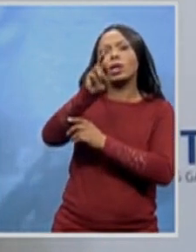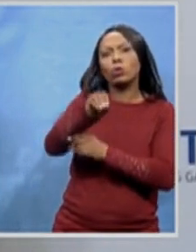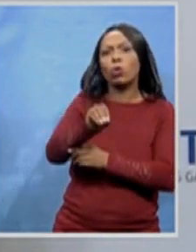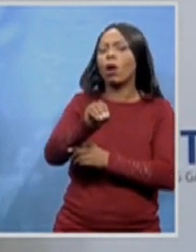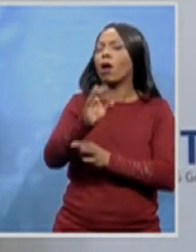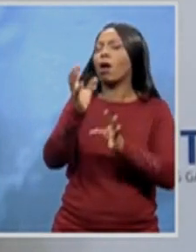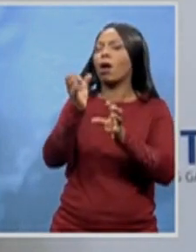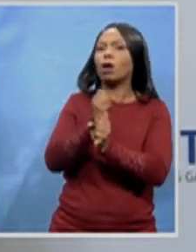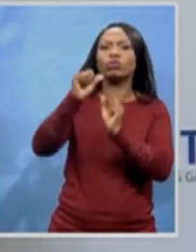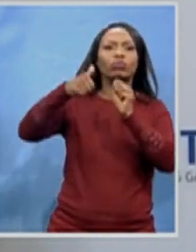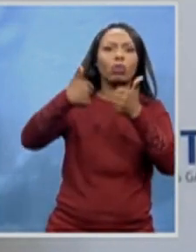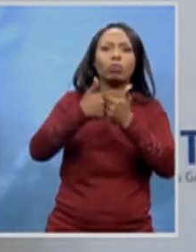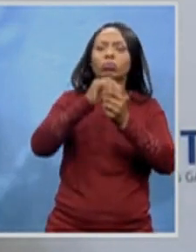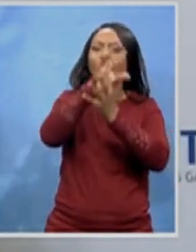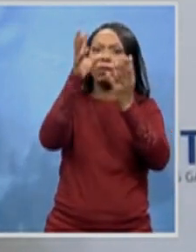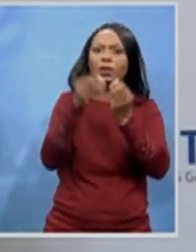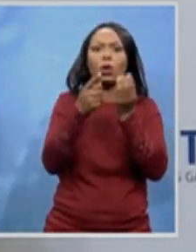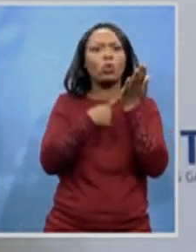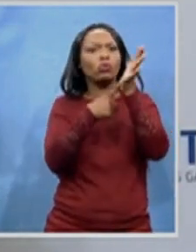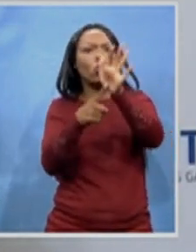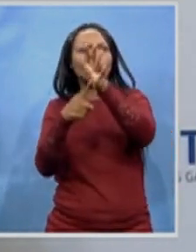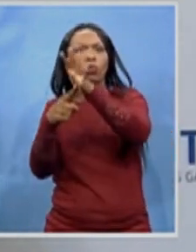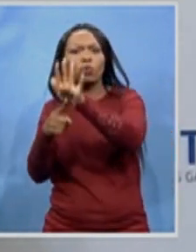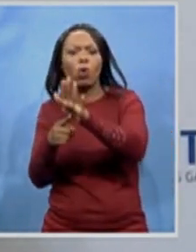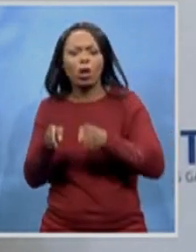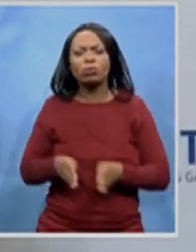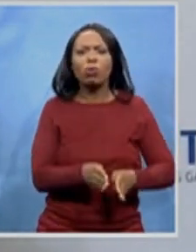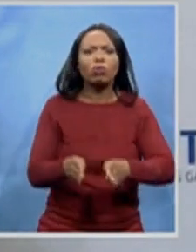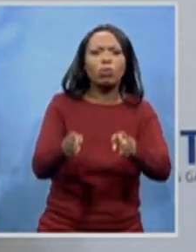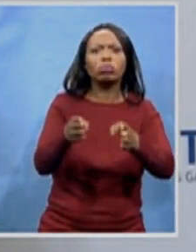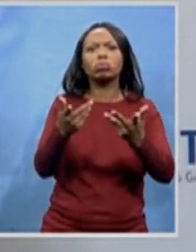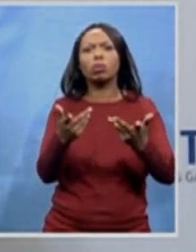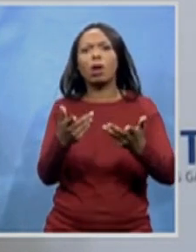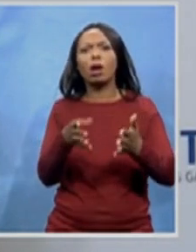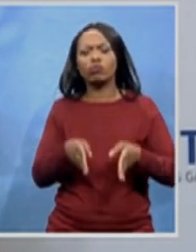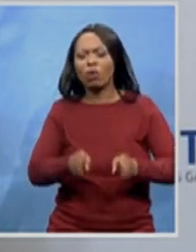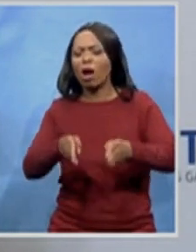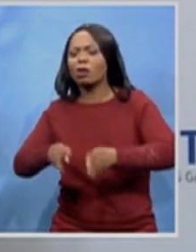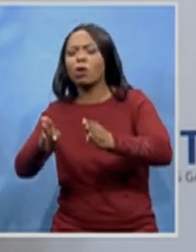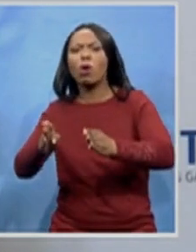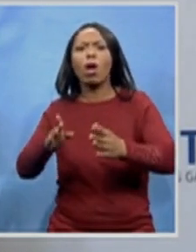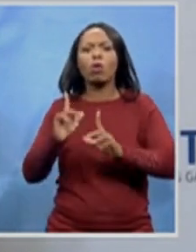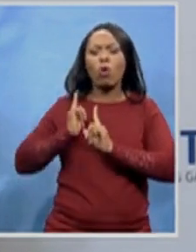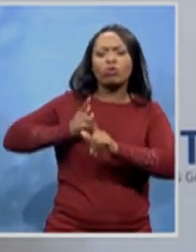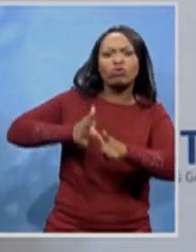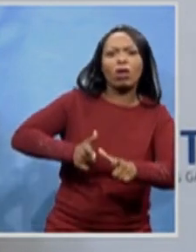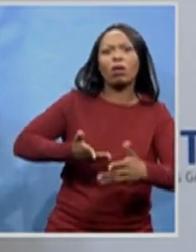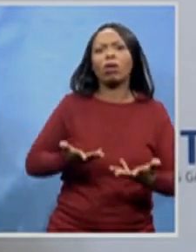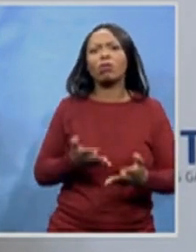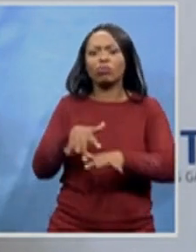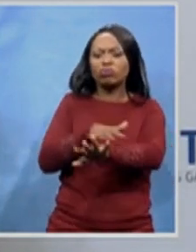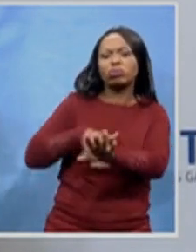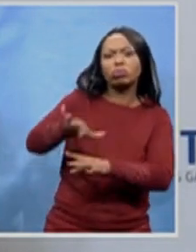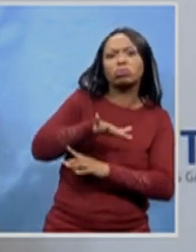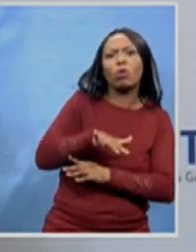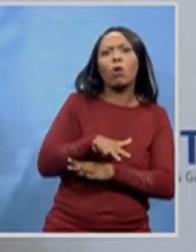street culture to the fore, influencing South African pop culture, fashion and the